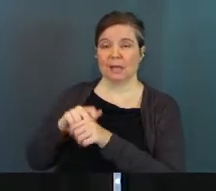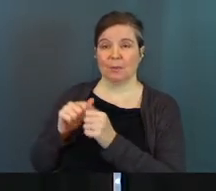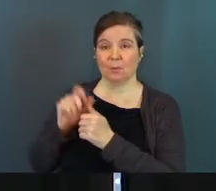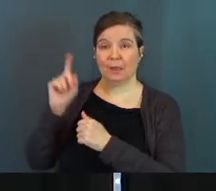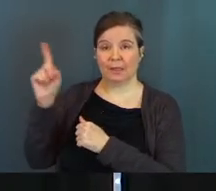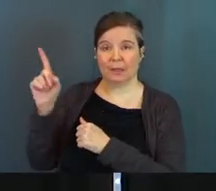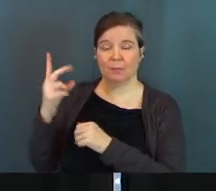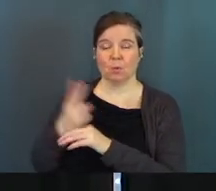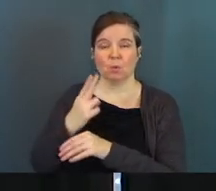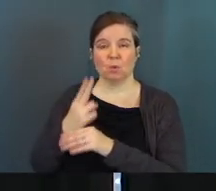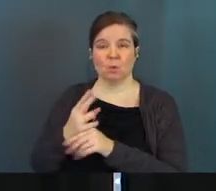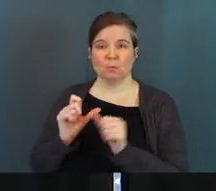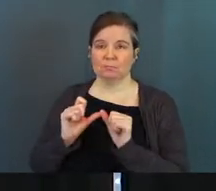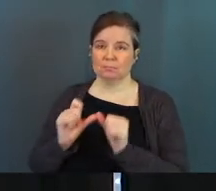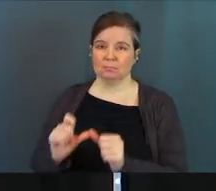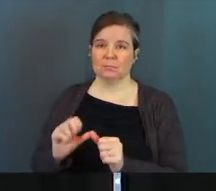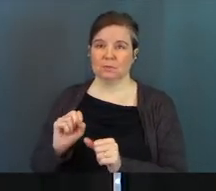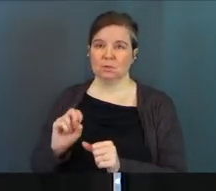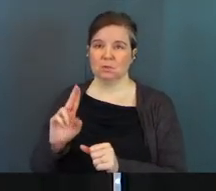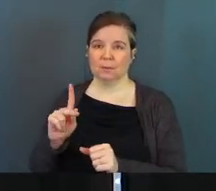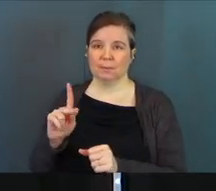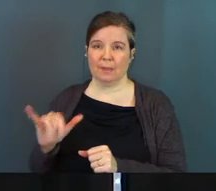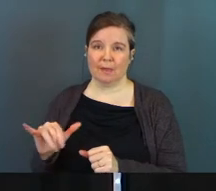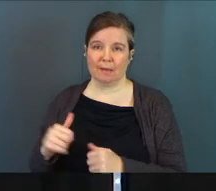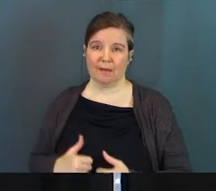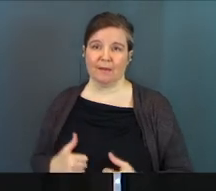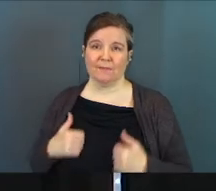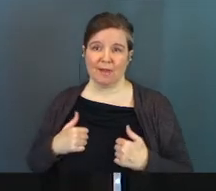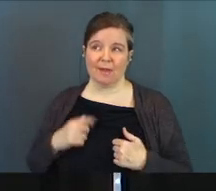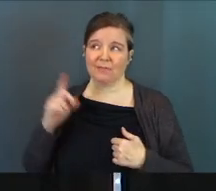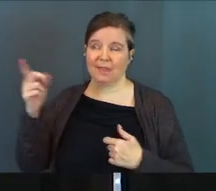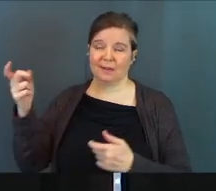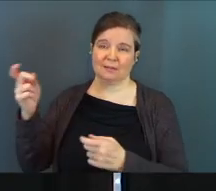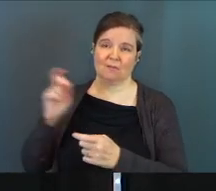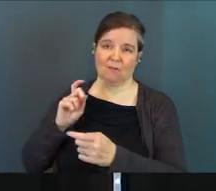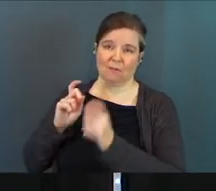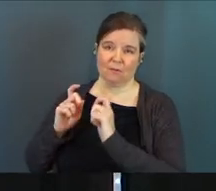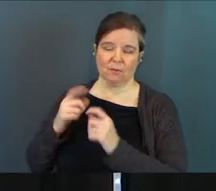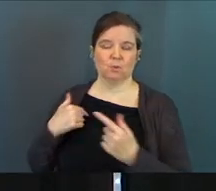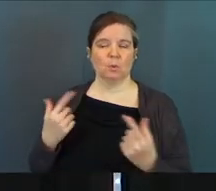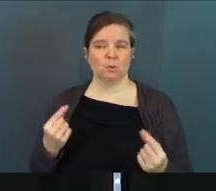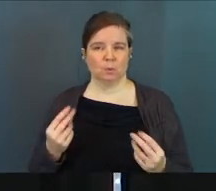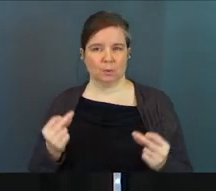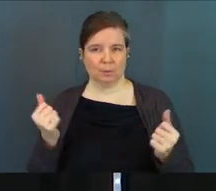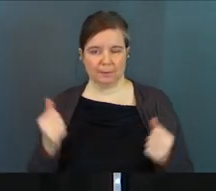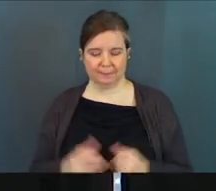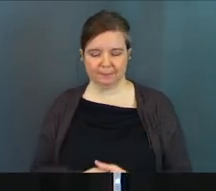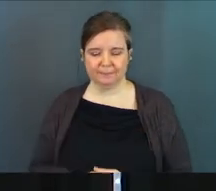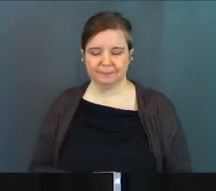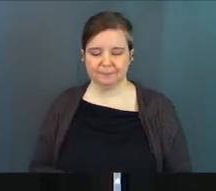use this endless supply of life that He is offering. Here's what I want to do really quick.